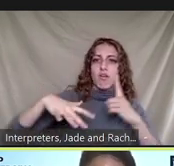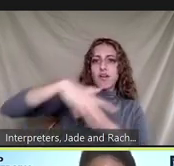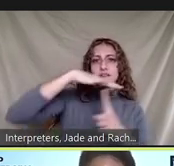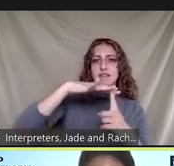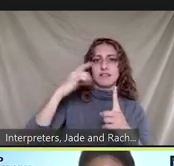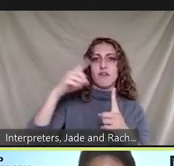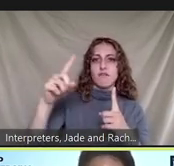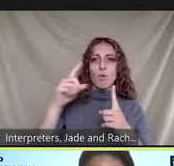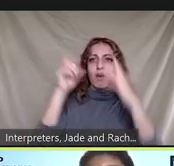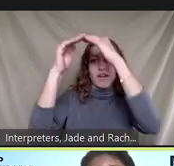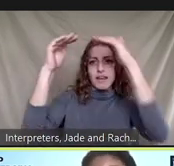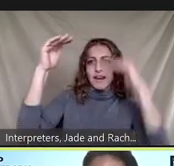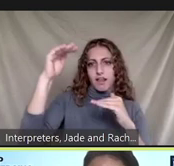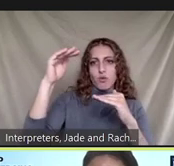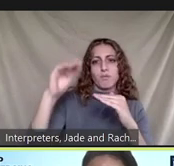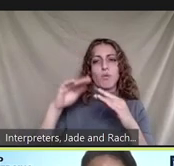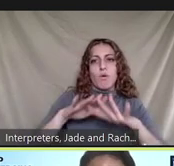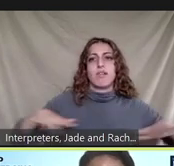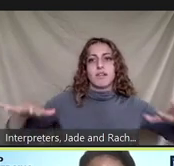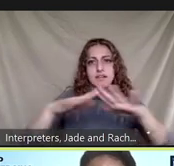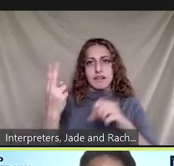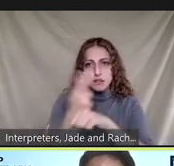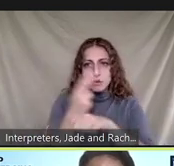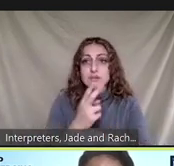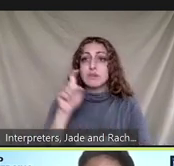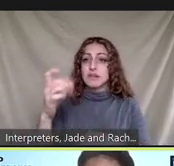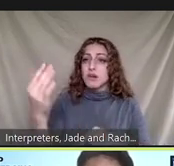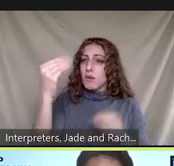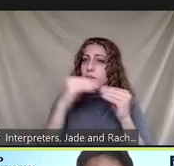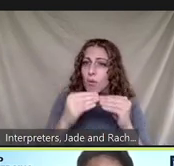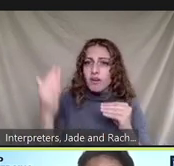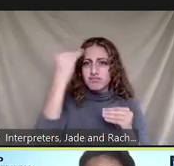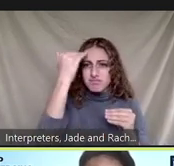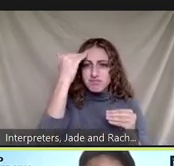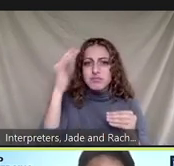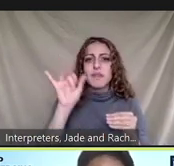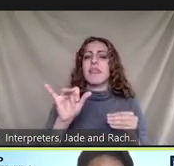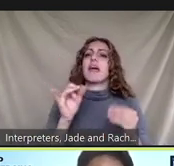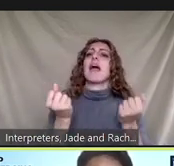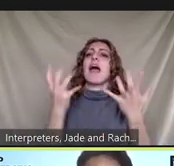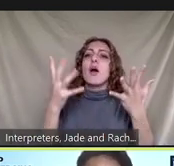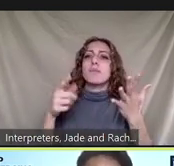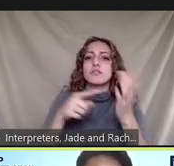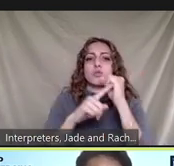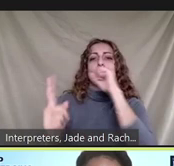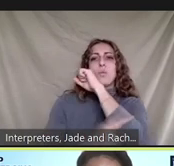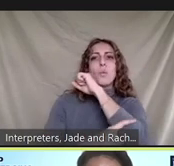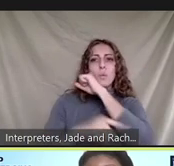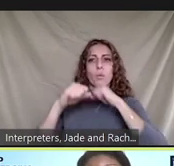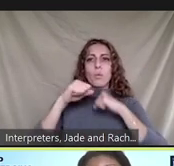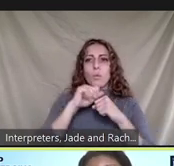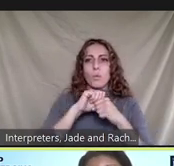exposure disparities first we need to be more aware of the disproportionate generation of consumption and waste across ethnic demographics